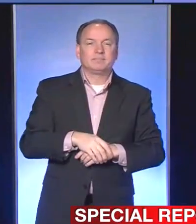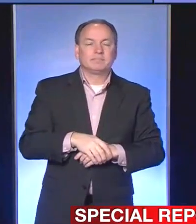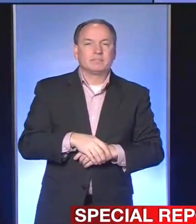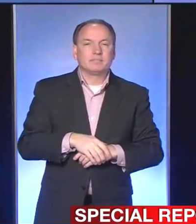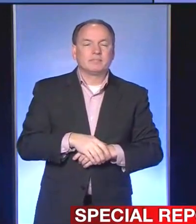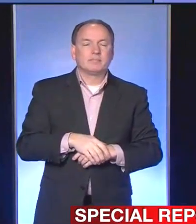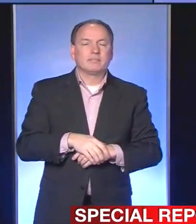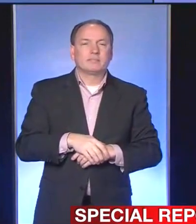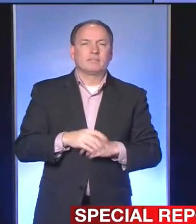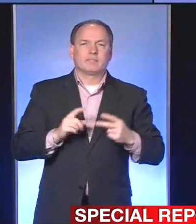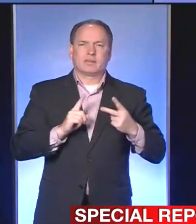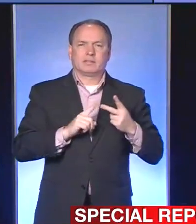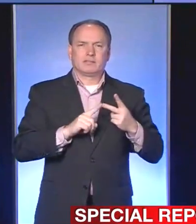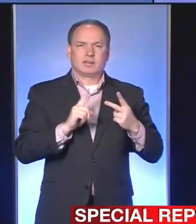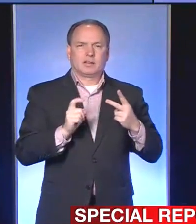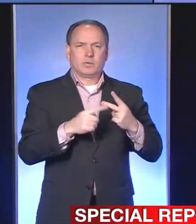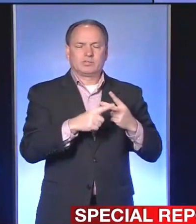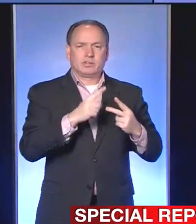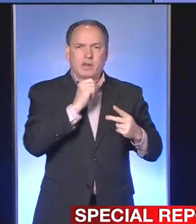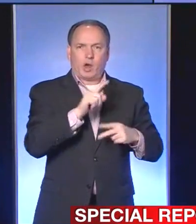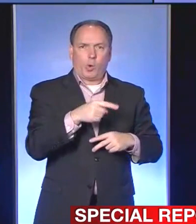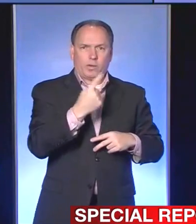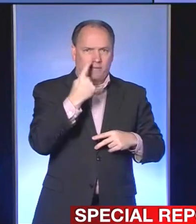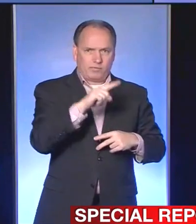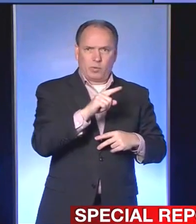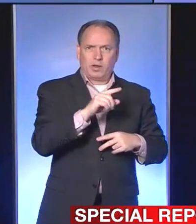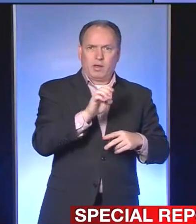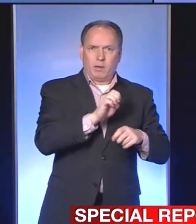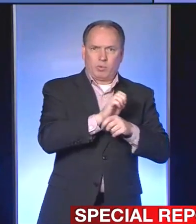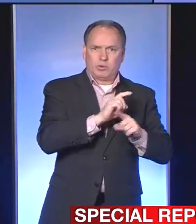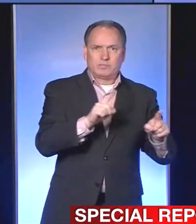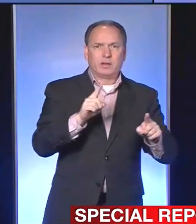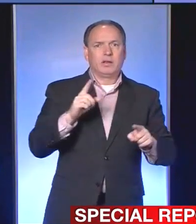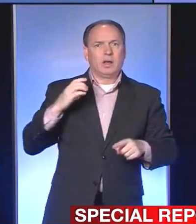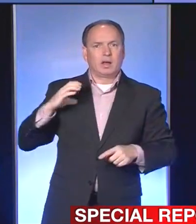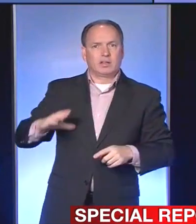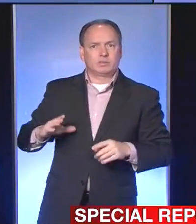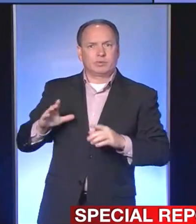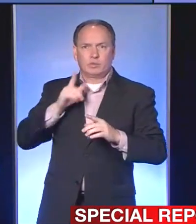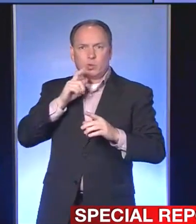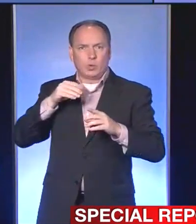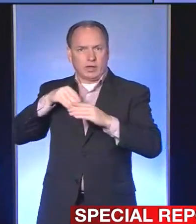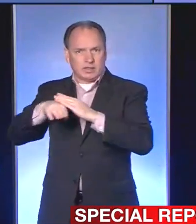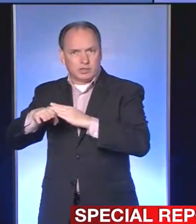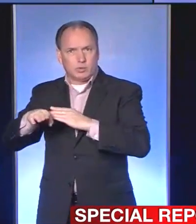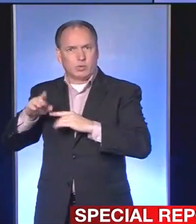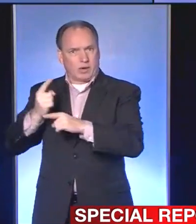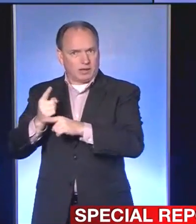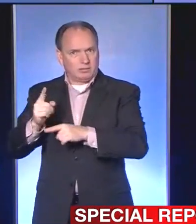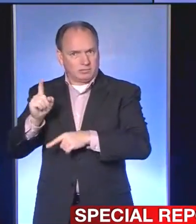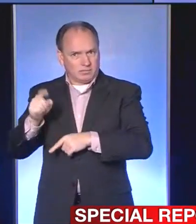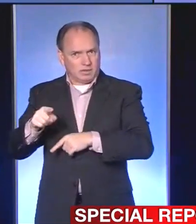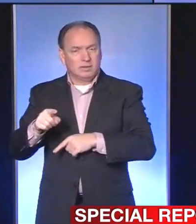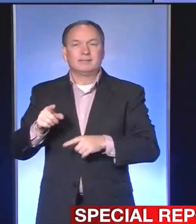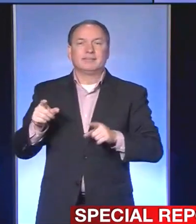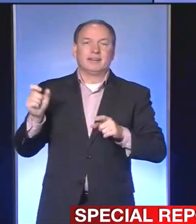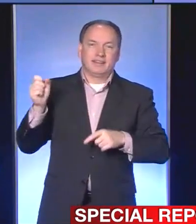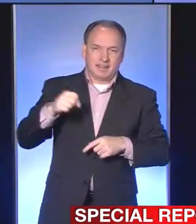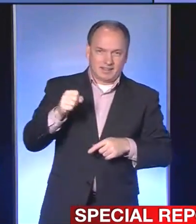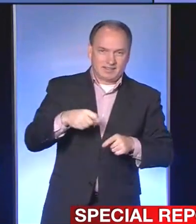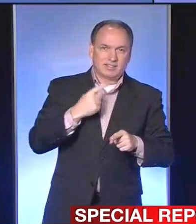And then it's not just for employees, it's for customers when they go in the store too, correct? That's right. From what I understand, they are required.